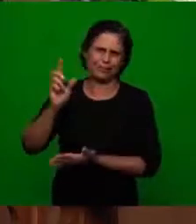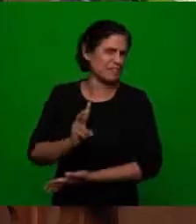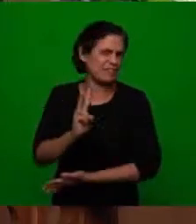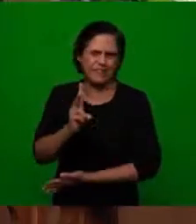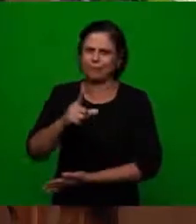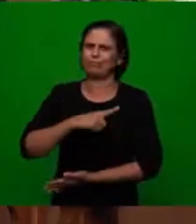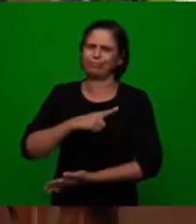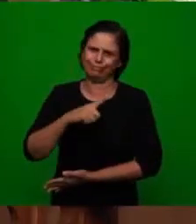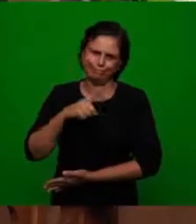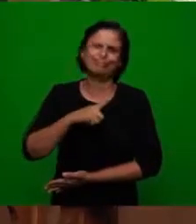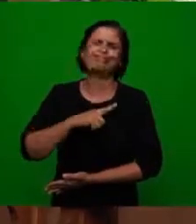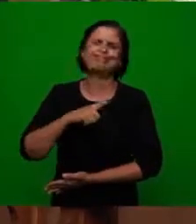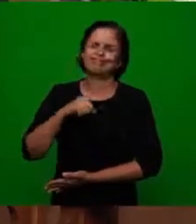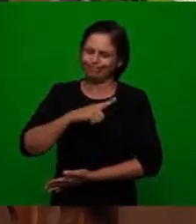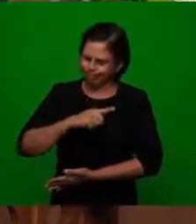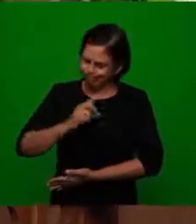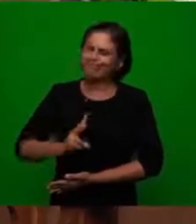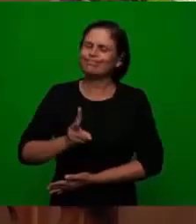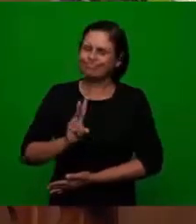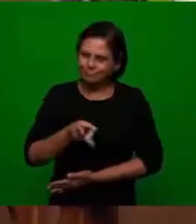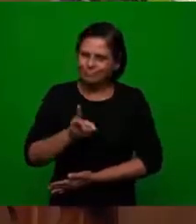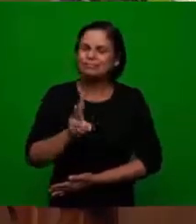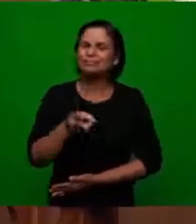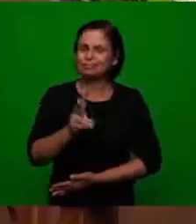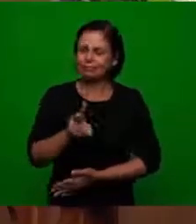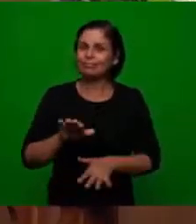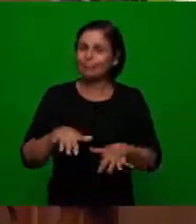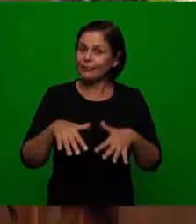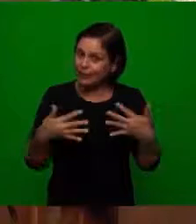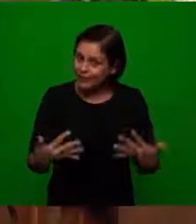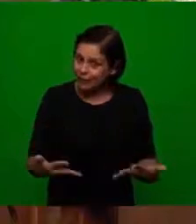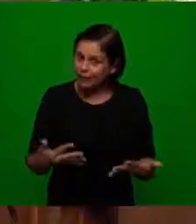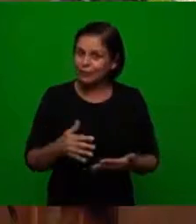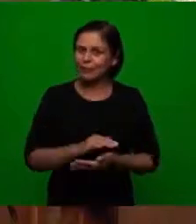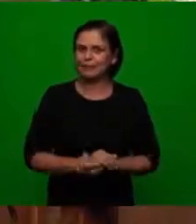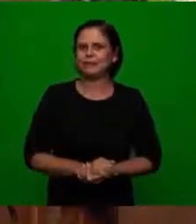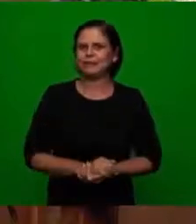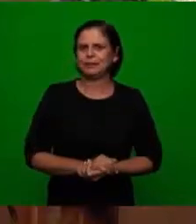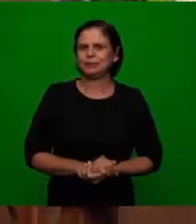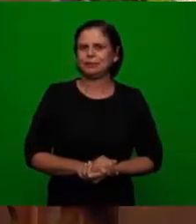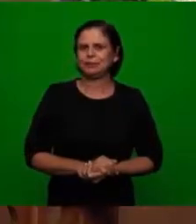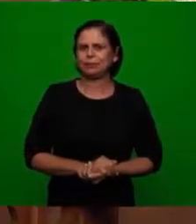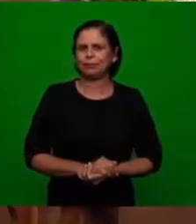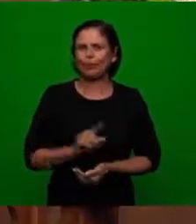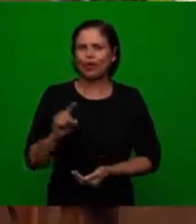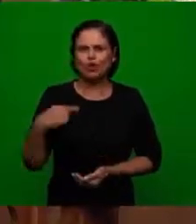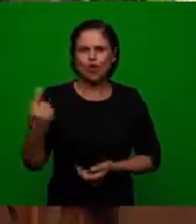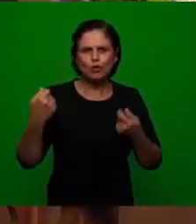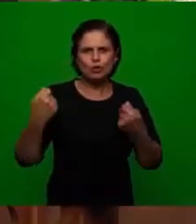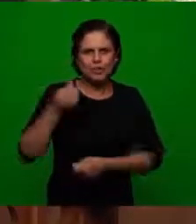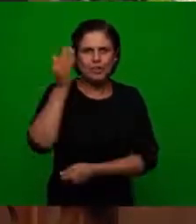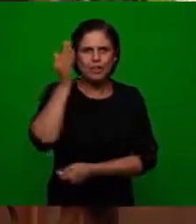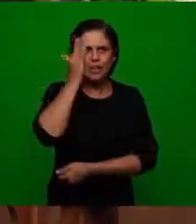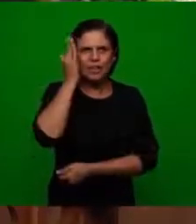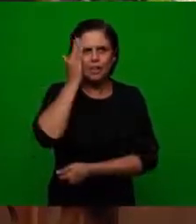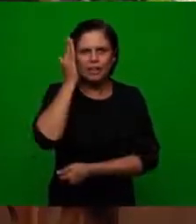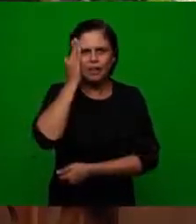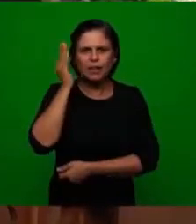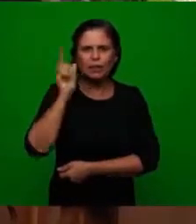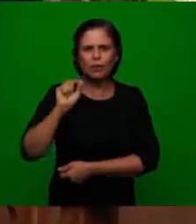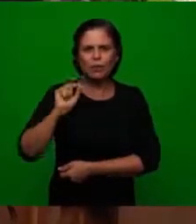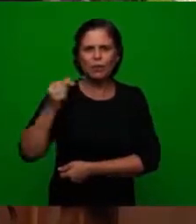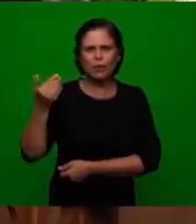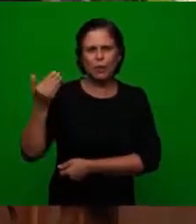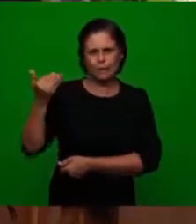always existed and will continue to exist. So it's very good that we understand that